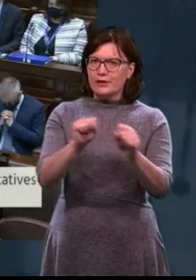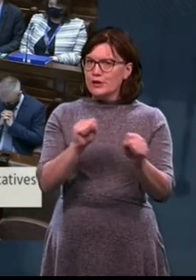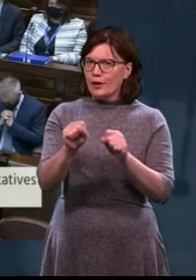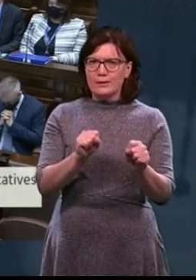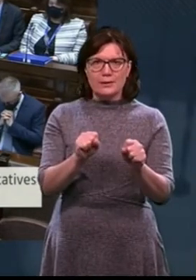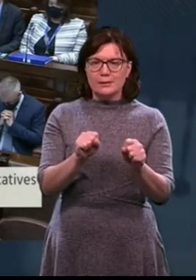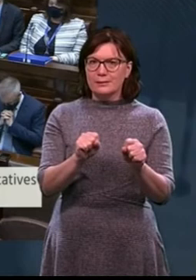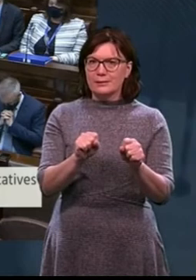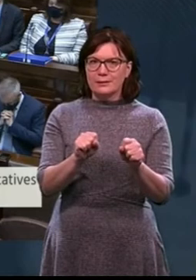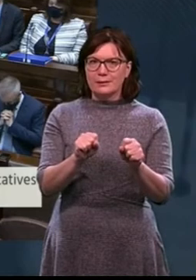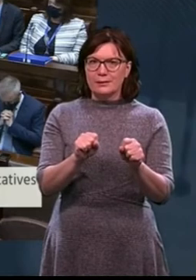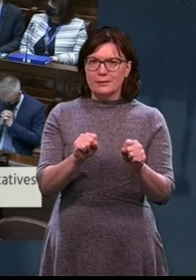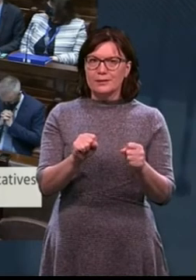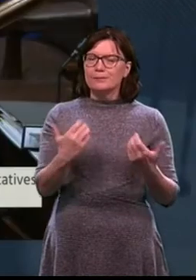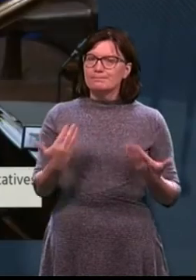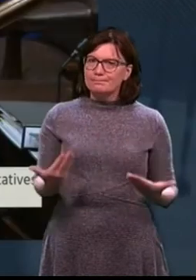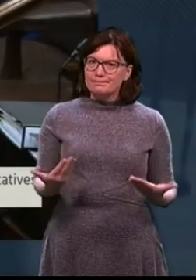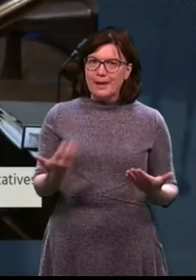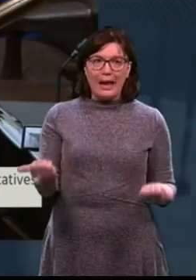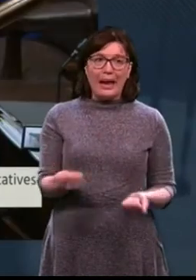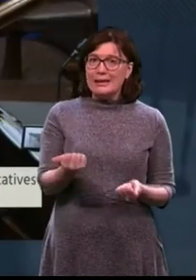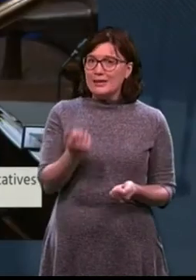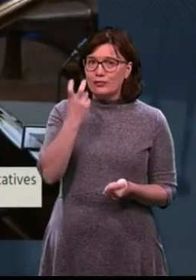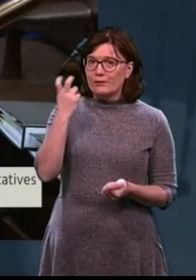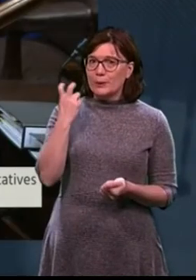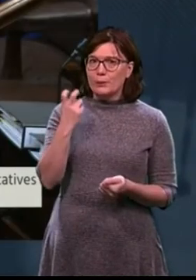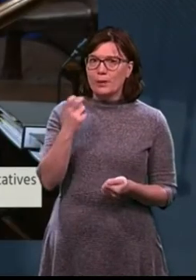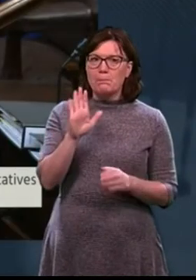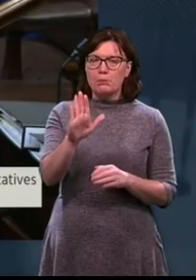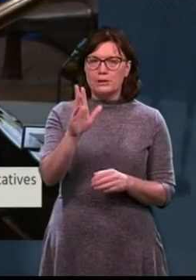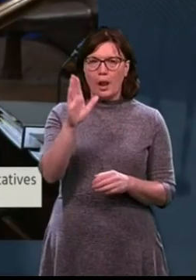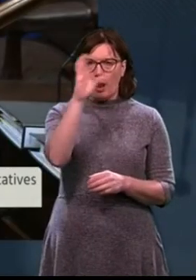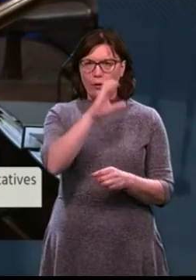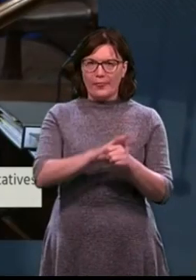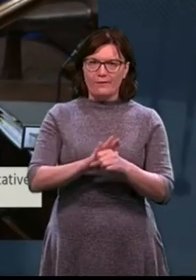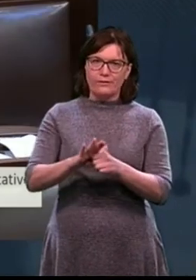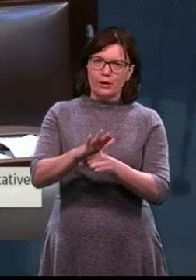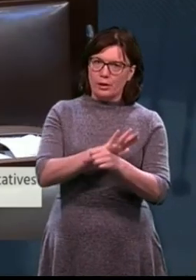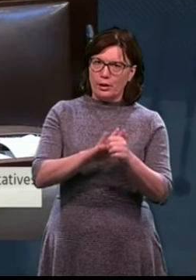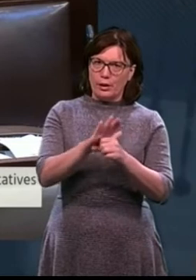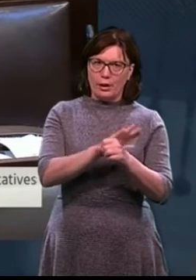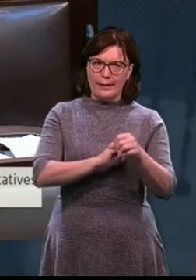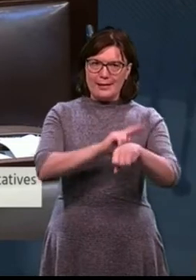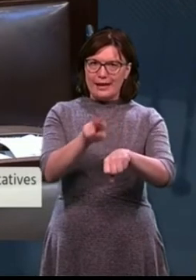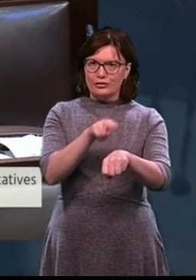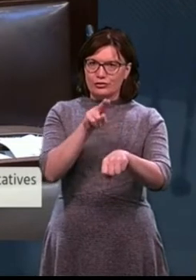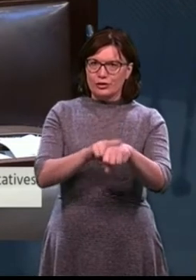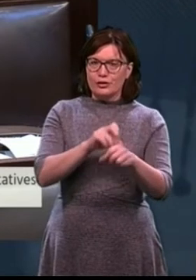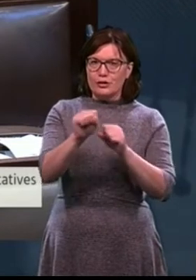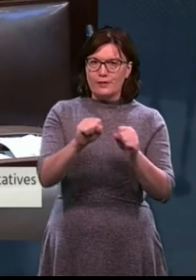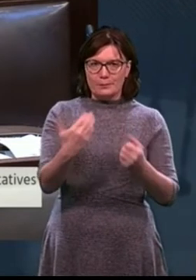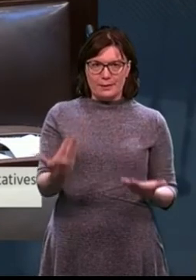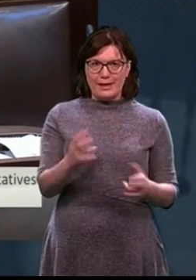And I think any review has to look end-to-end because questions were raised,